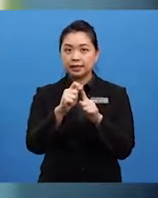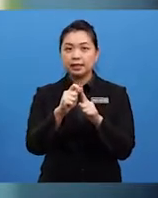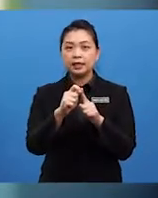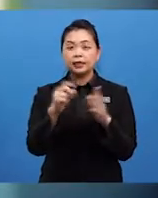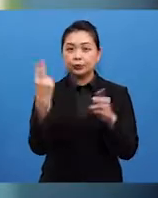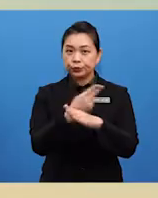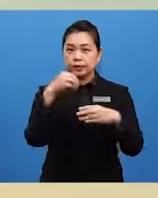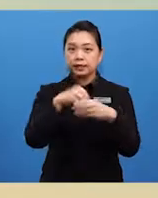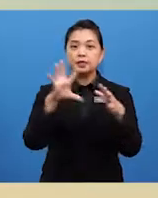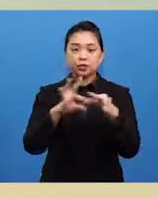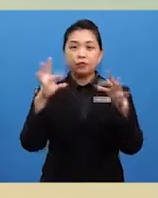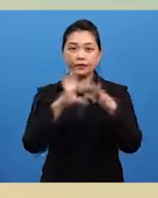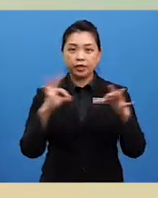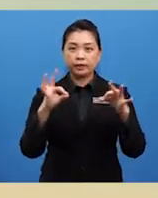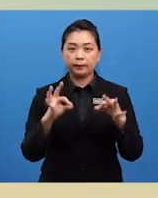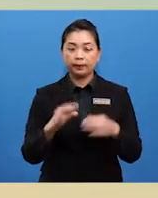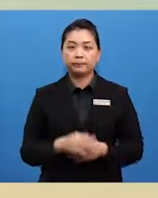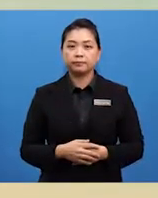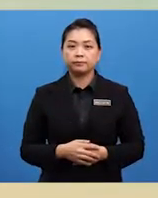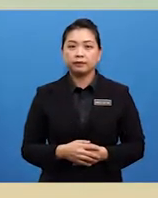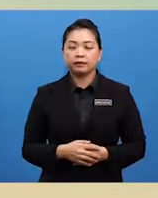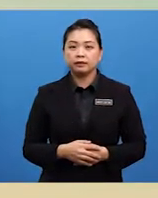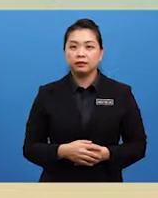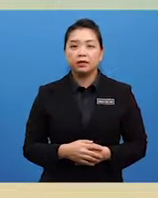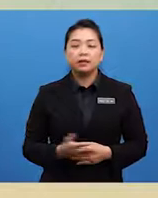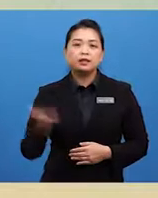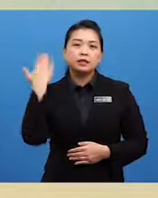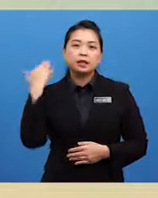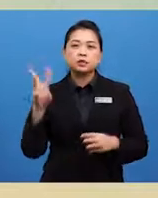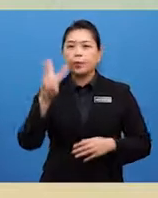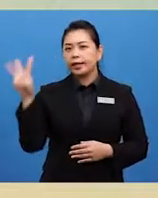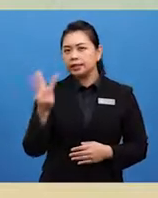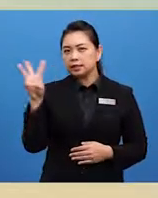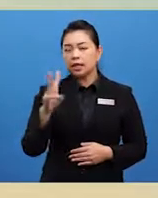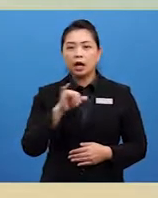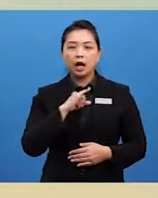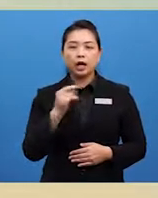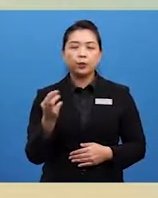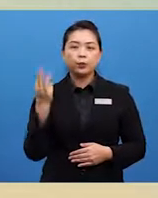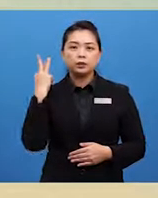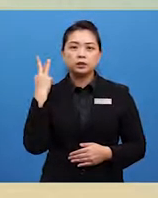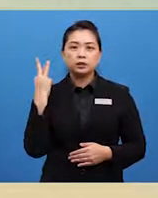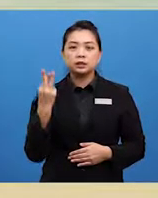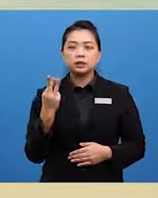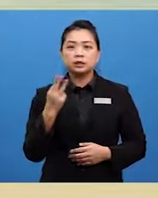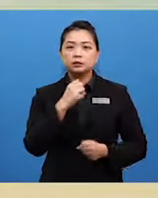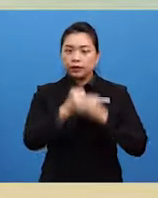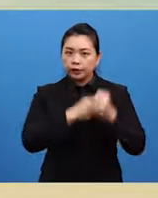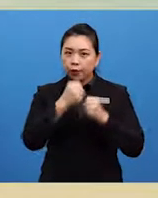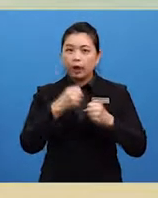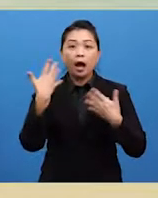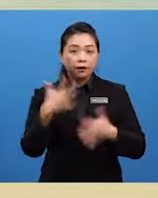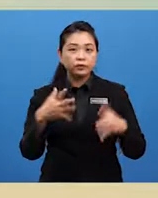a story. Last Wednesday, I was driving back home after grocery shopping